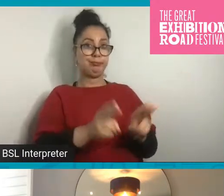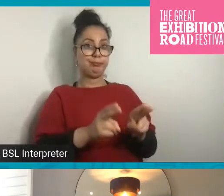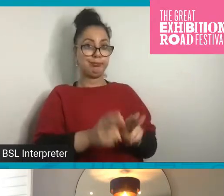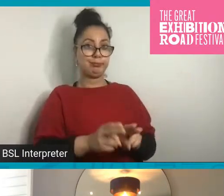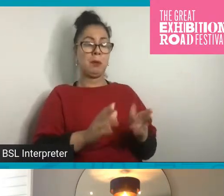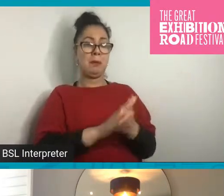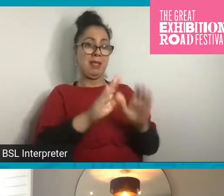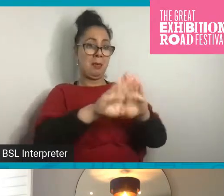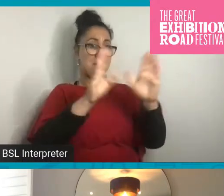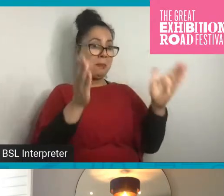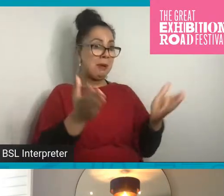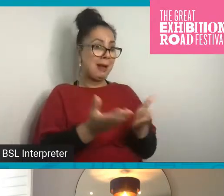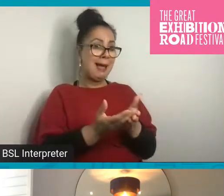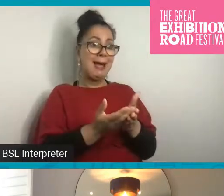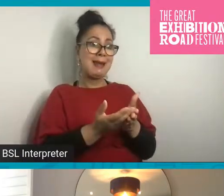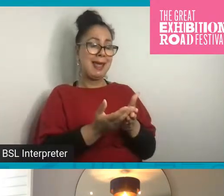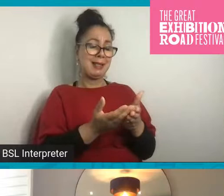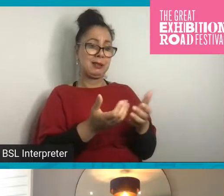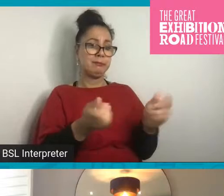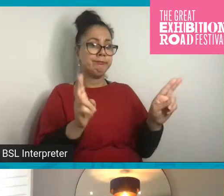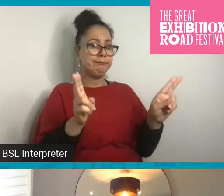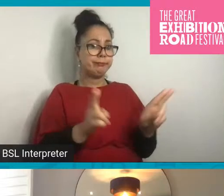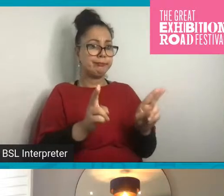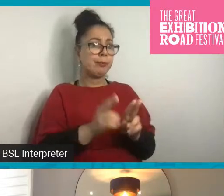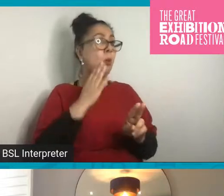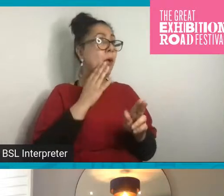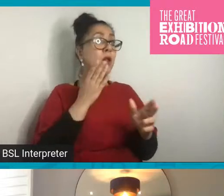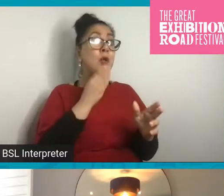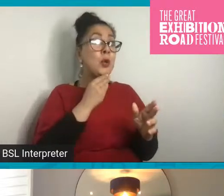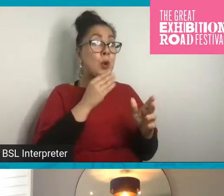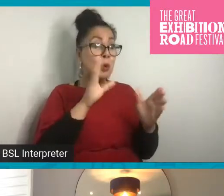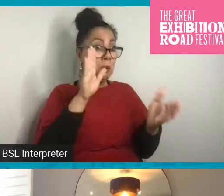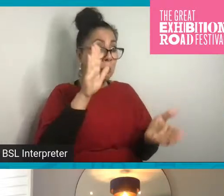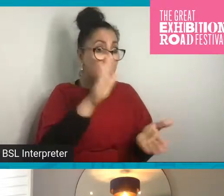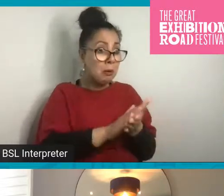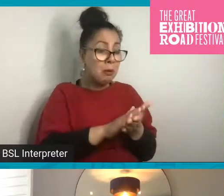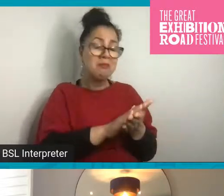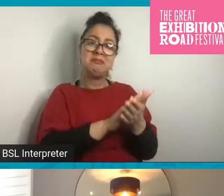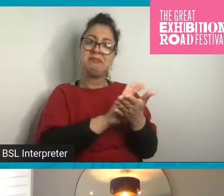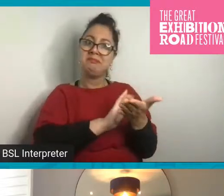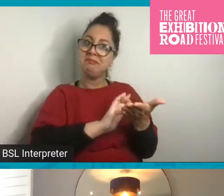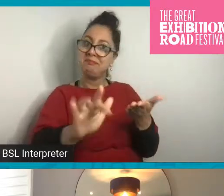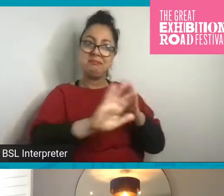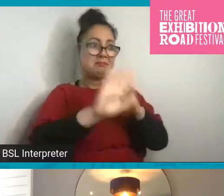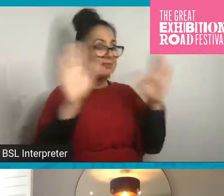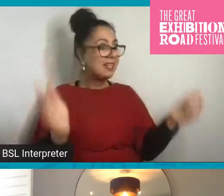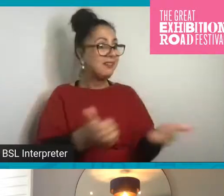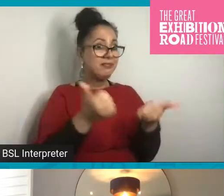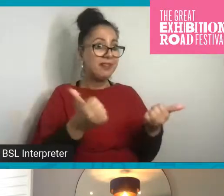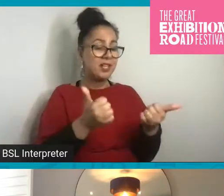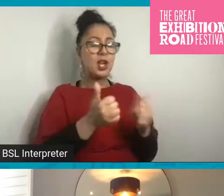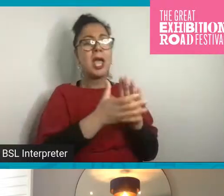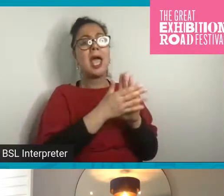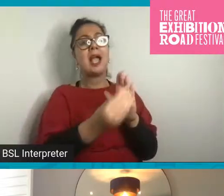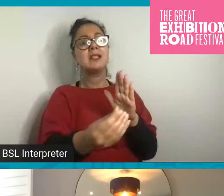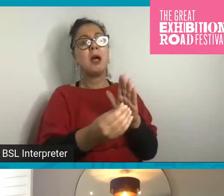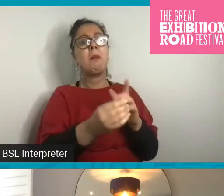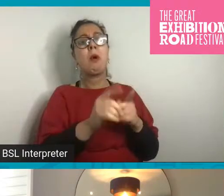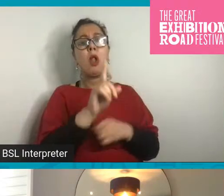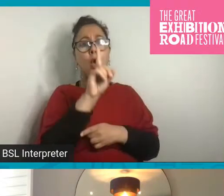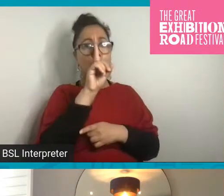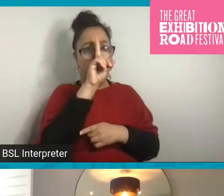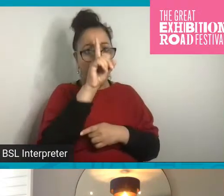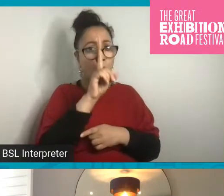And once we use them, that's it, they're gone. And examples of fossil fuels are oil,